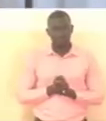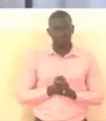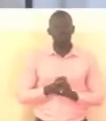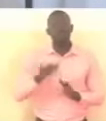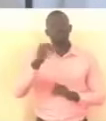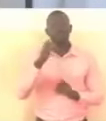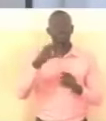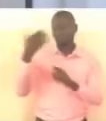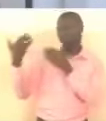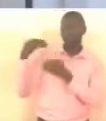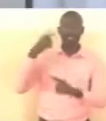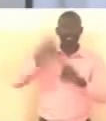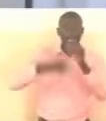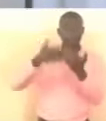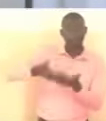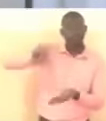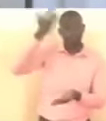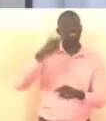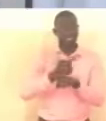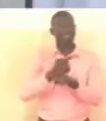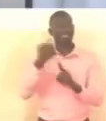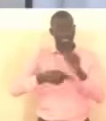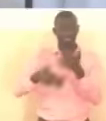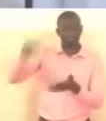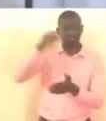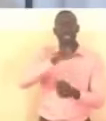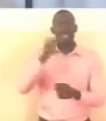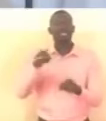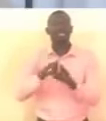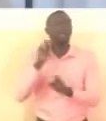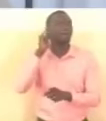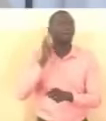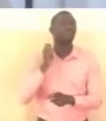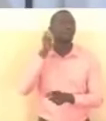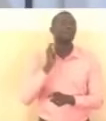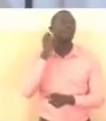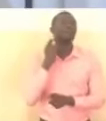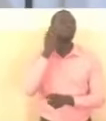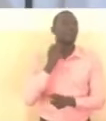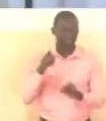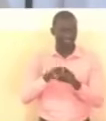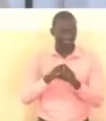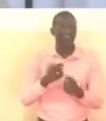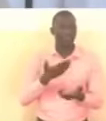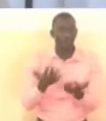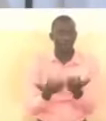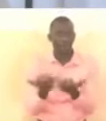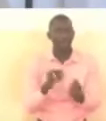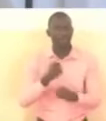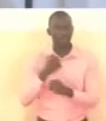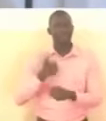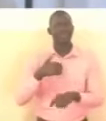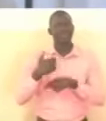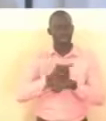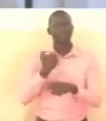the recent salary increments and the new pension scheme in place have been made attractive to align them